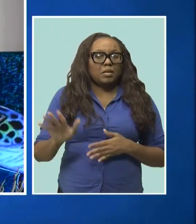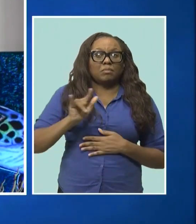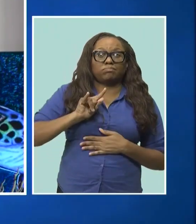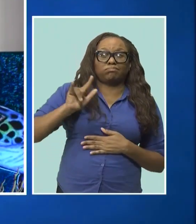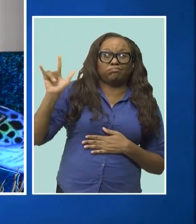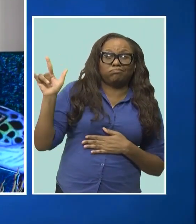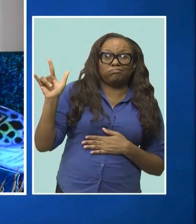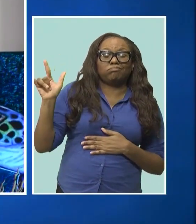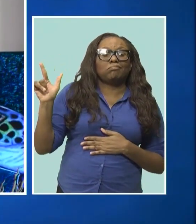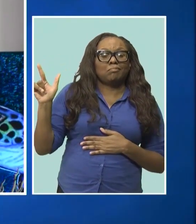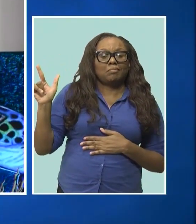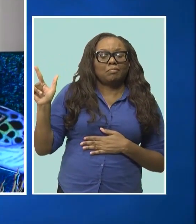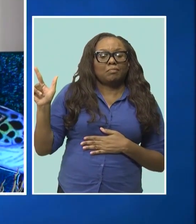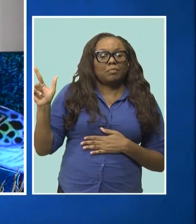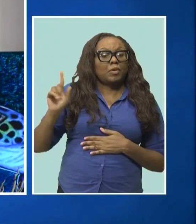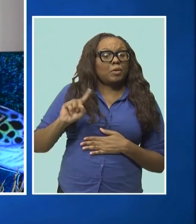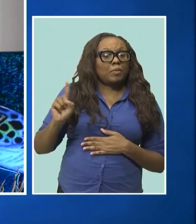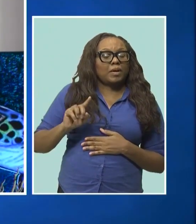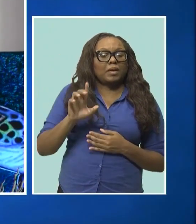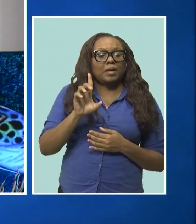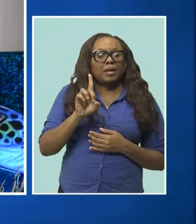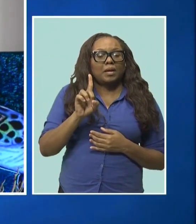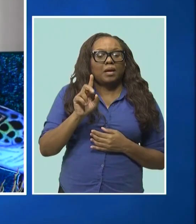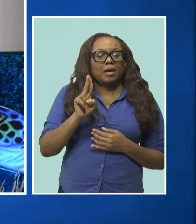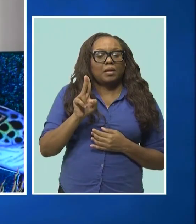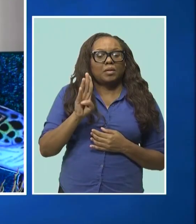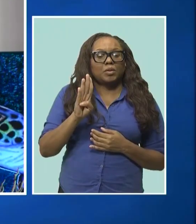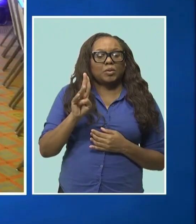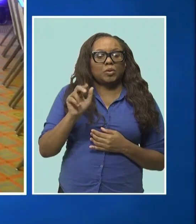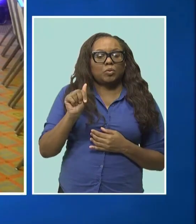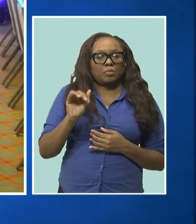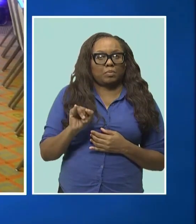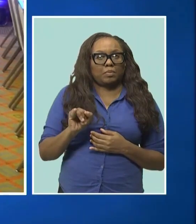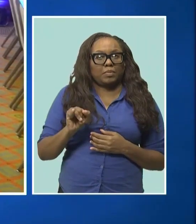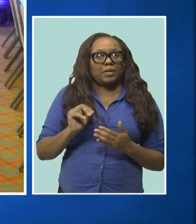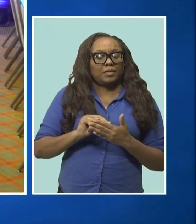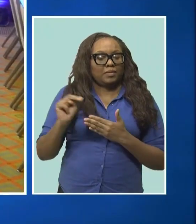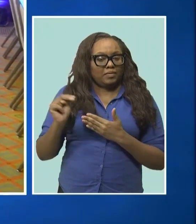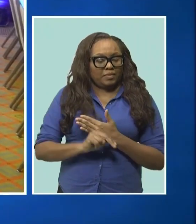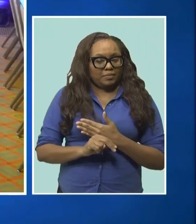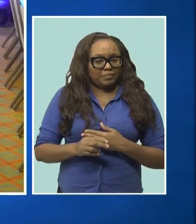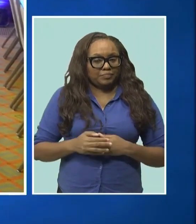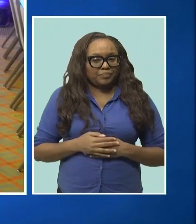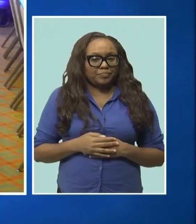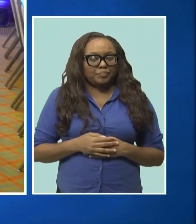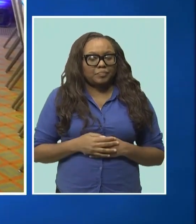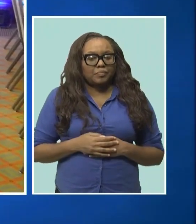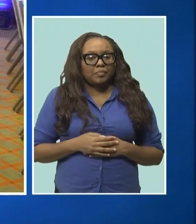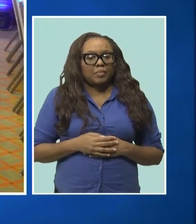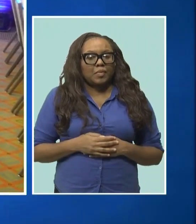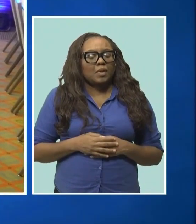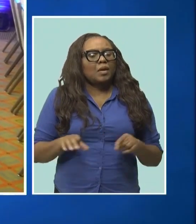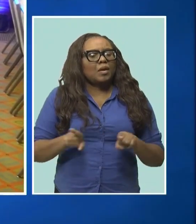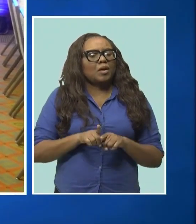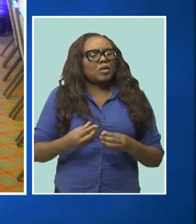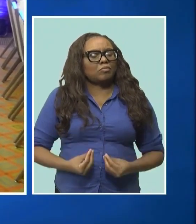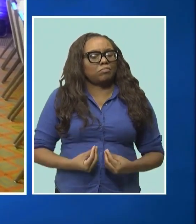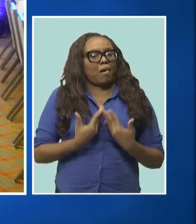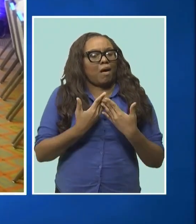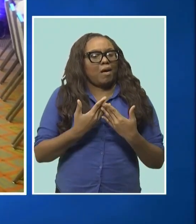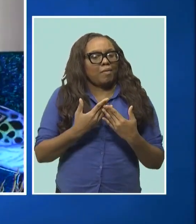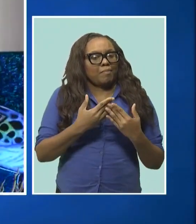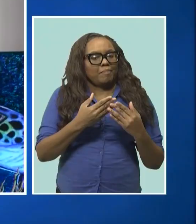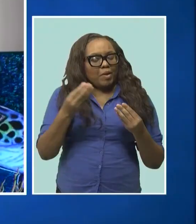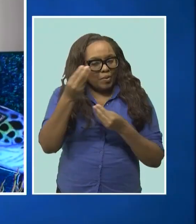28, which will take place in Dubai this coming November. Ms. Lashley also imparted these words of inspiration to young